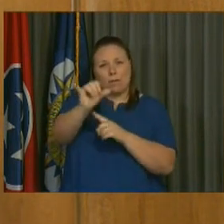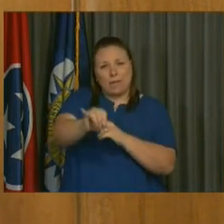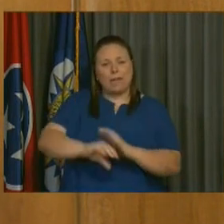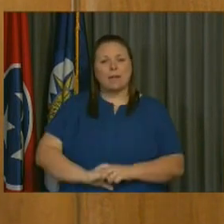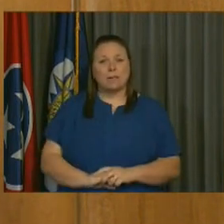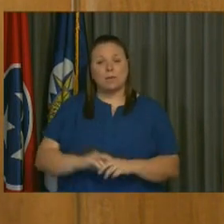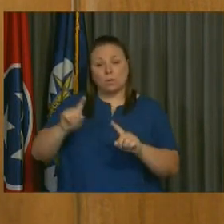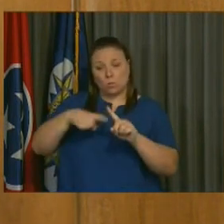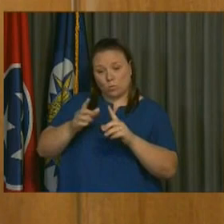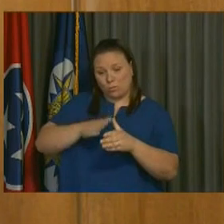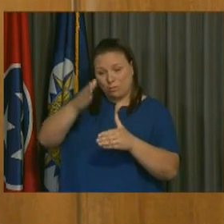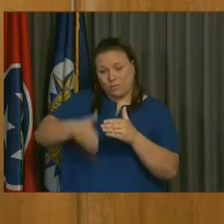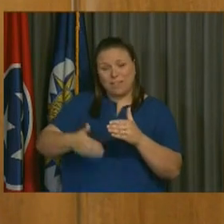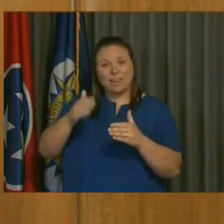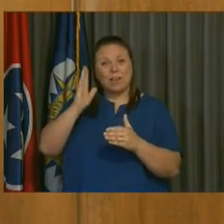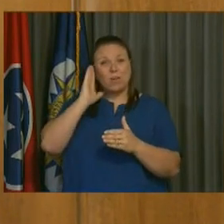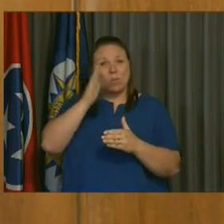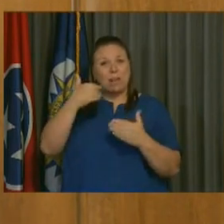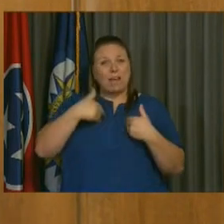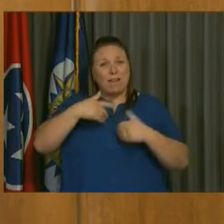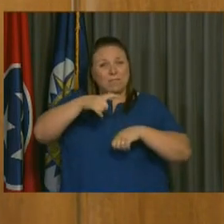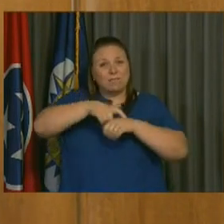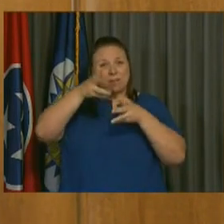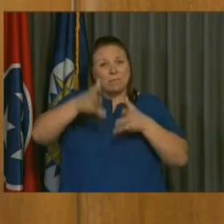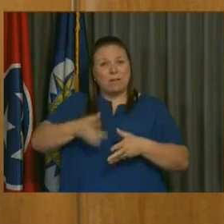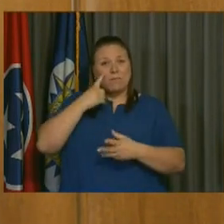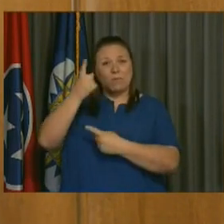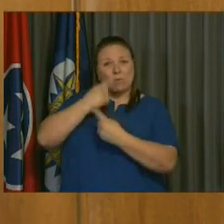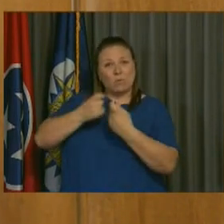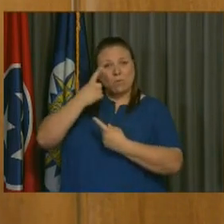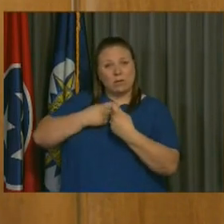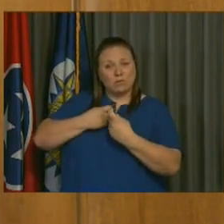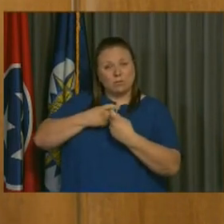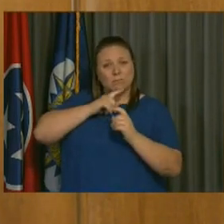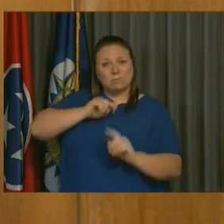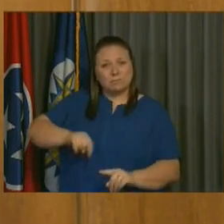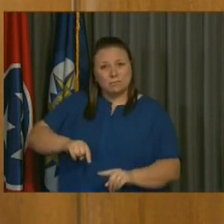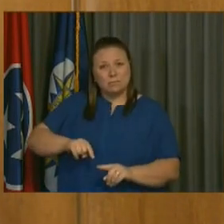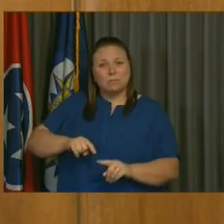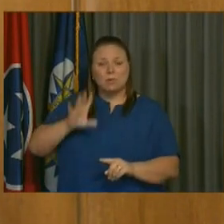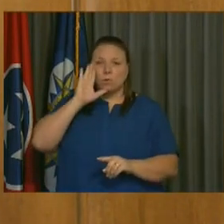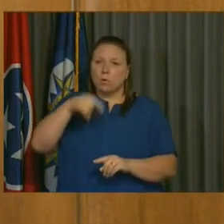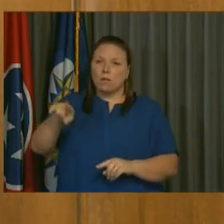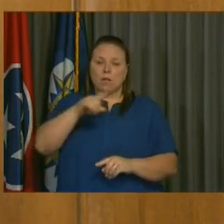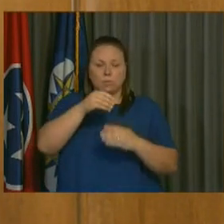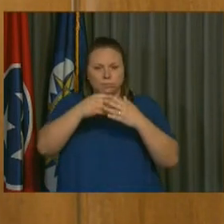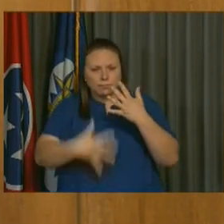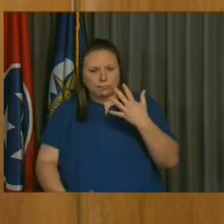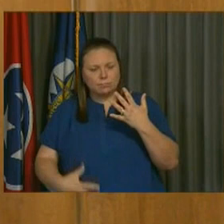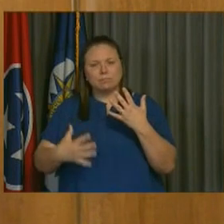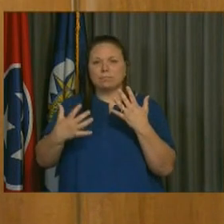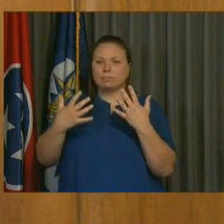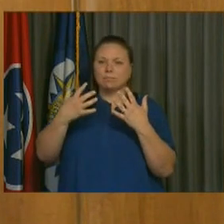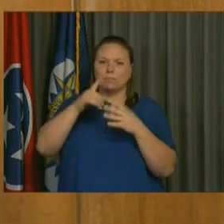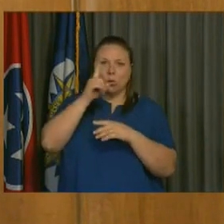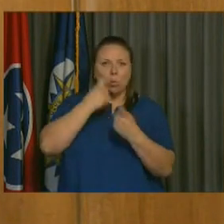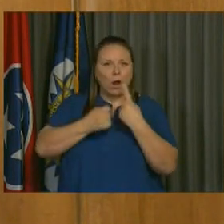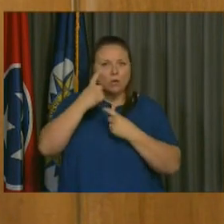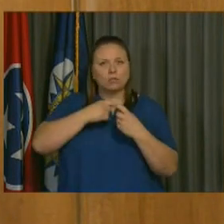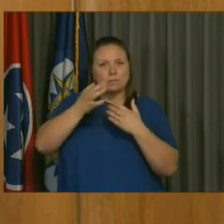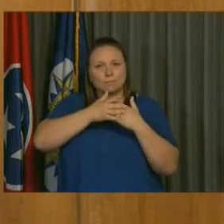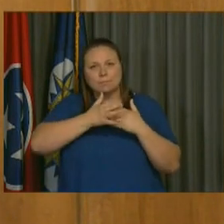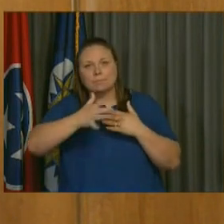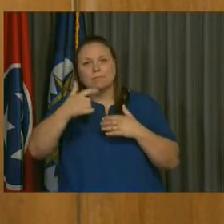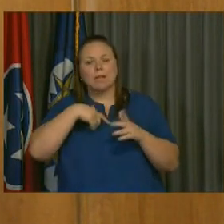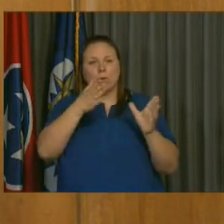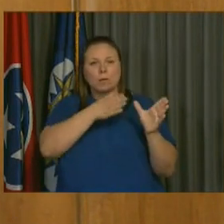Once we conclude, I think there may be a little bit of time left for questions. I'm sure there will be an enormous amount of questions in the week ahead. And so our plan is